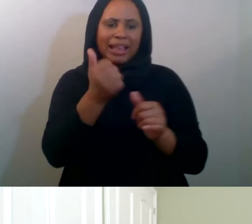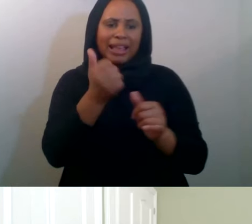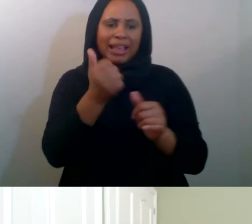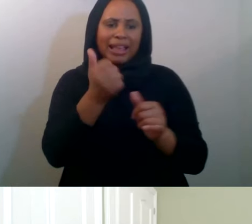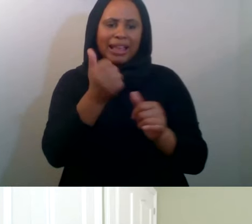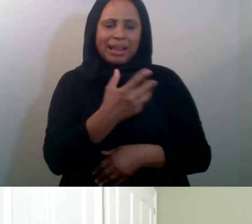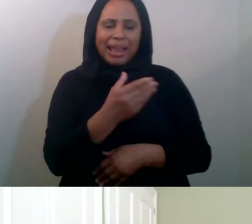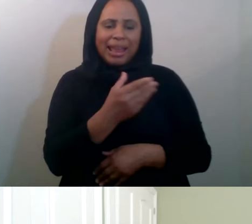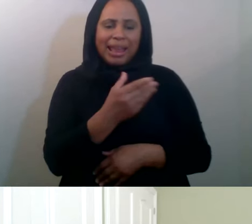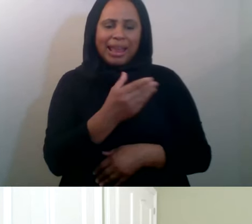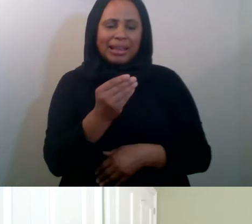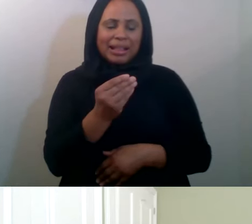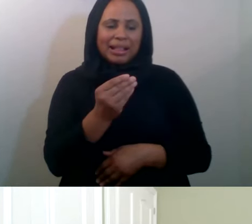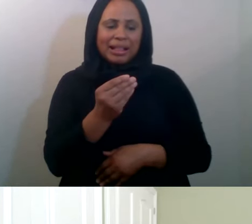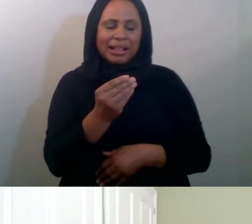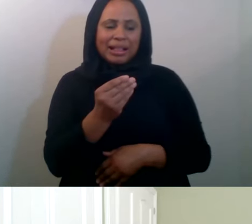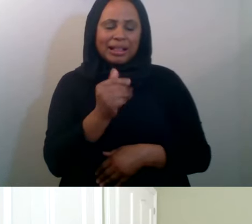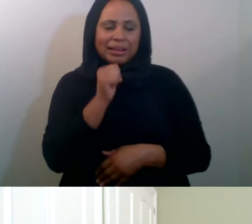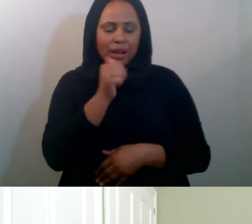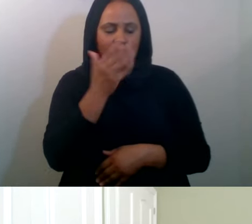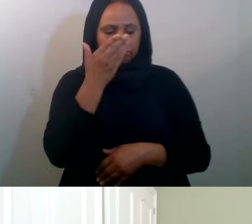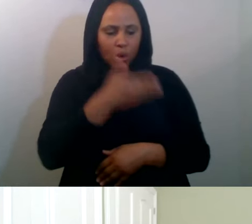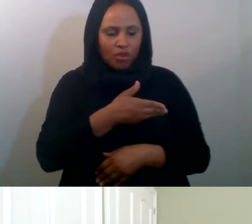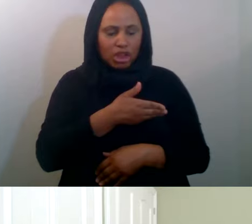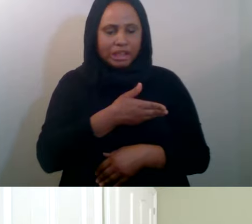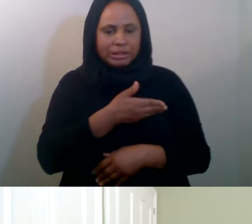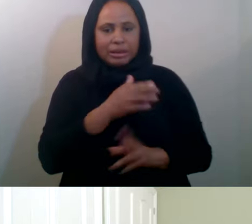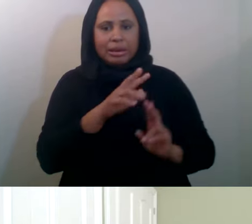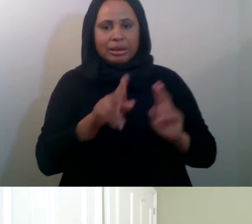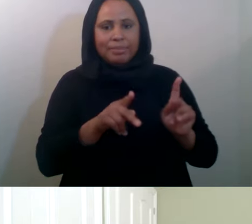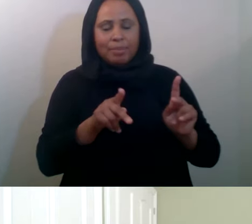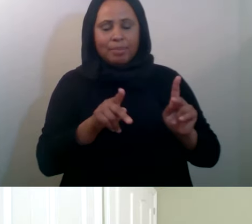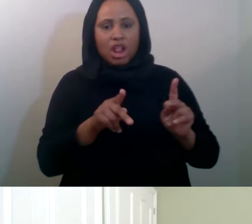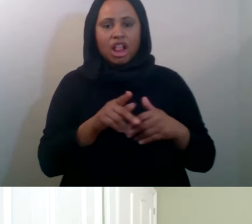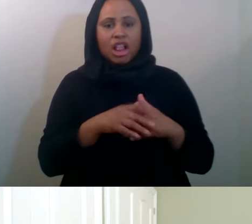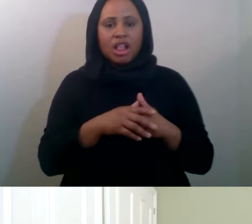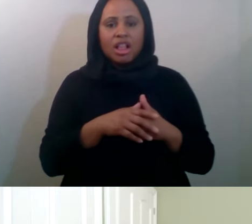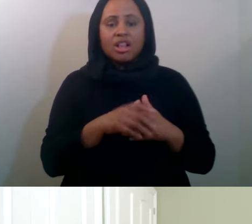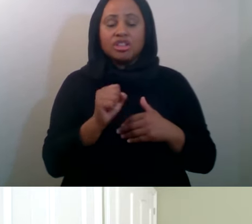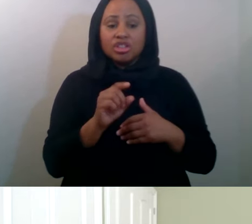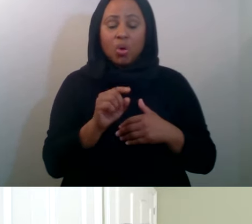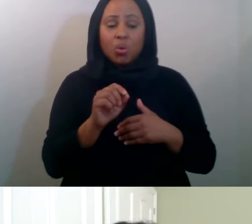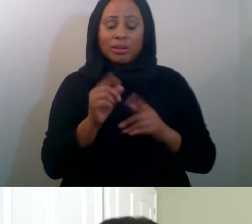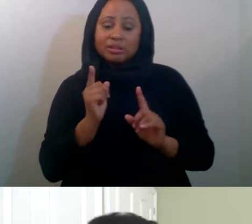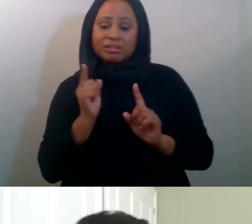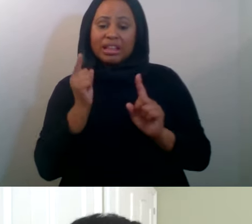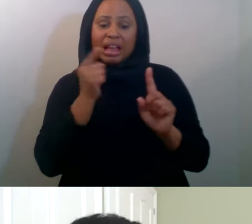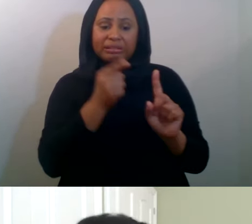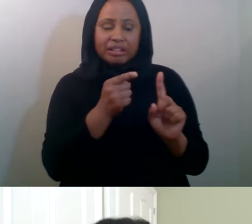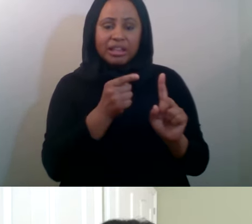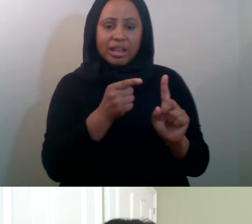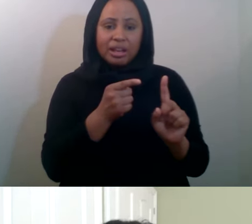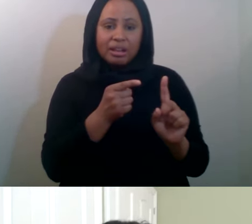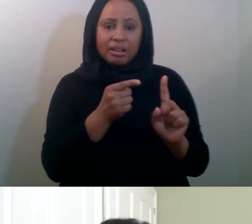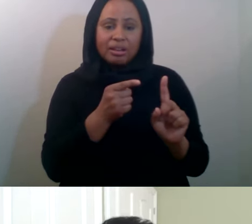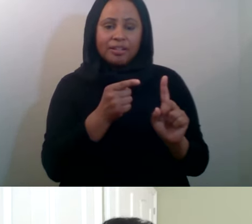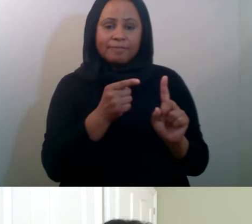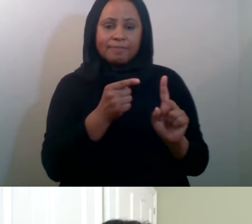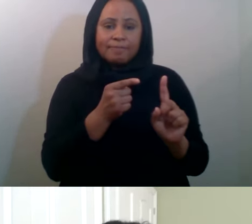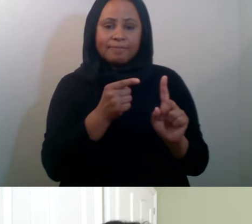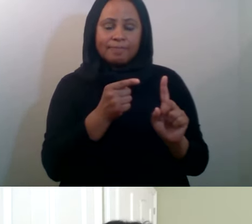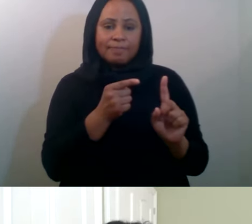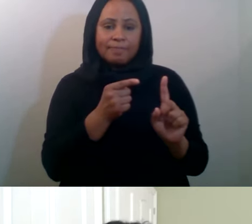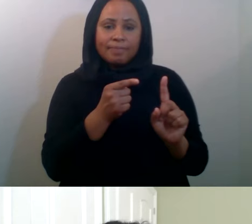not, no one is getting, you know, out of our vision. So it's really, it's the idea that the MCC has